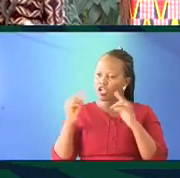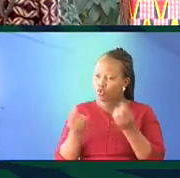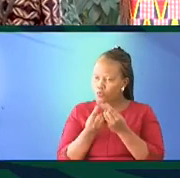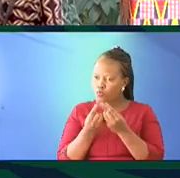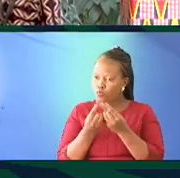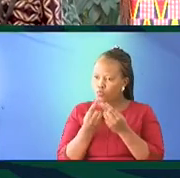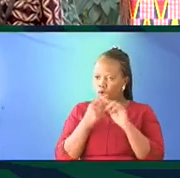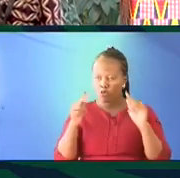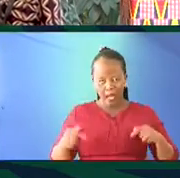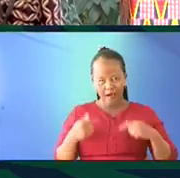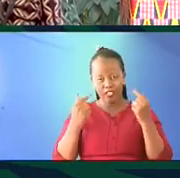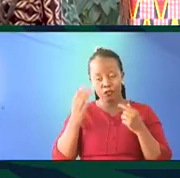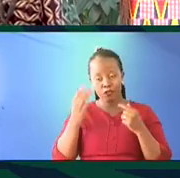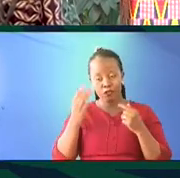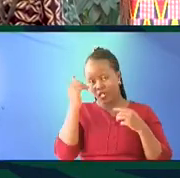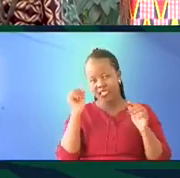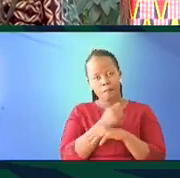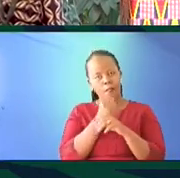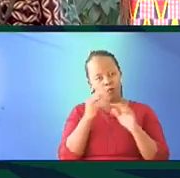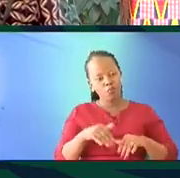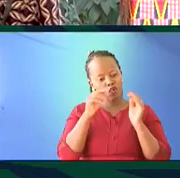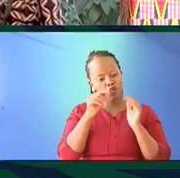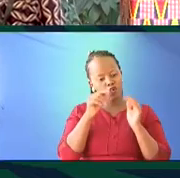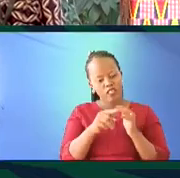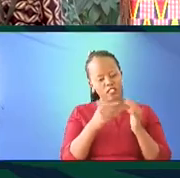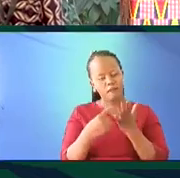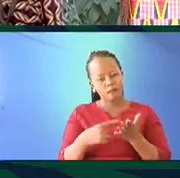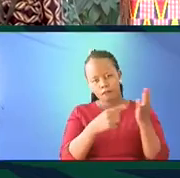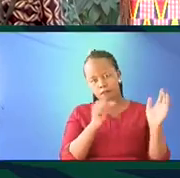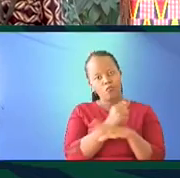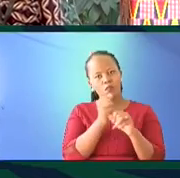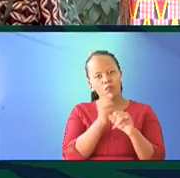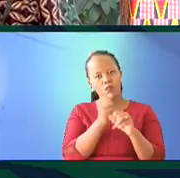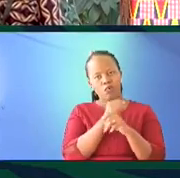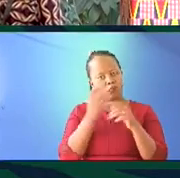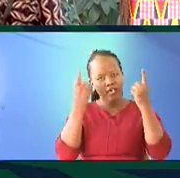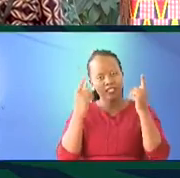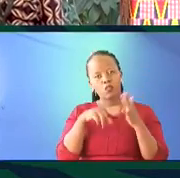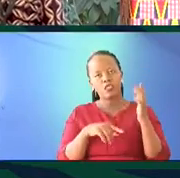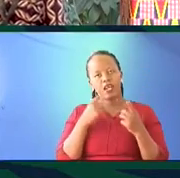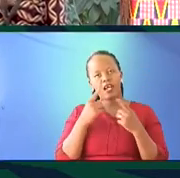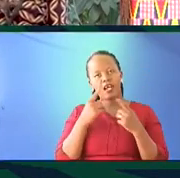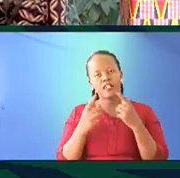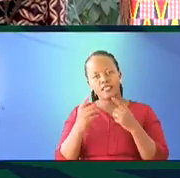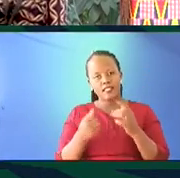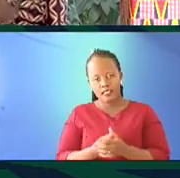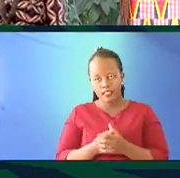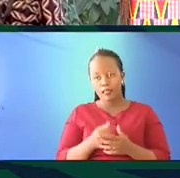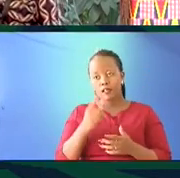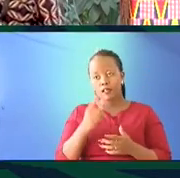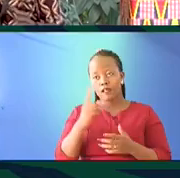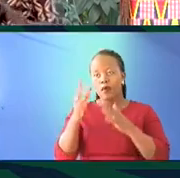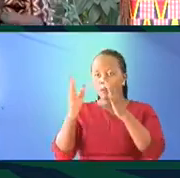from ourselves, because they cannot follow this discussion. They cannot understand what we're saying. Bangbose, in